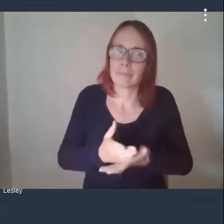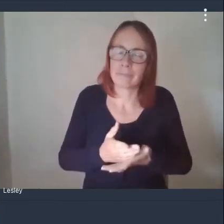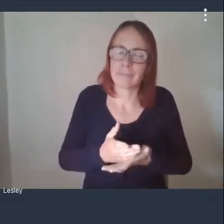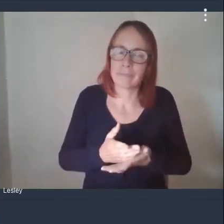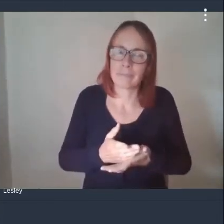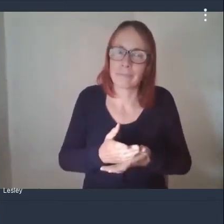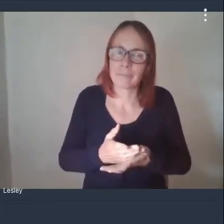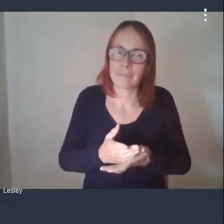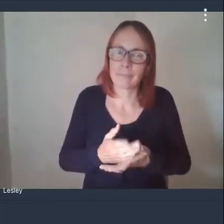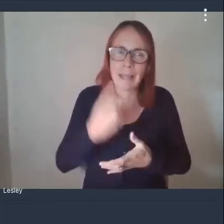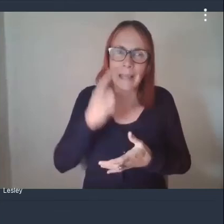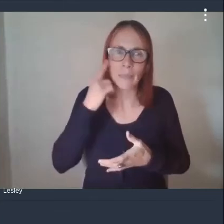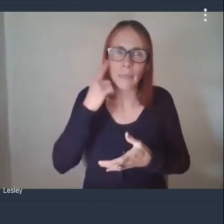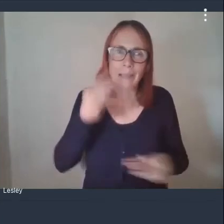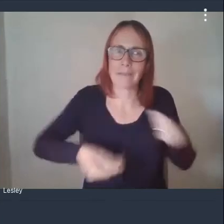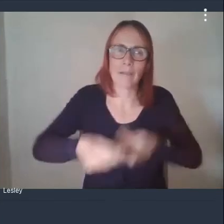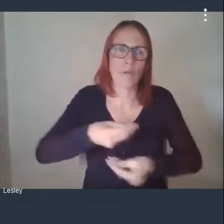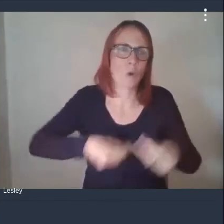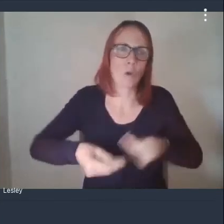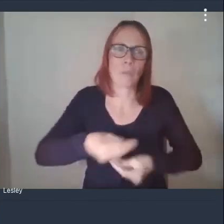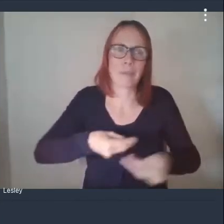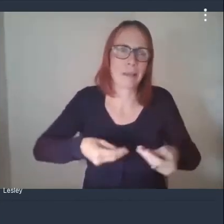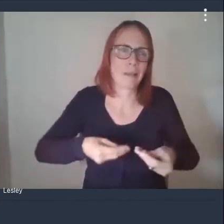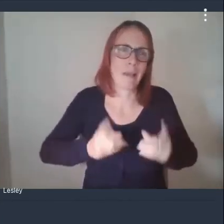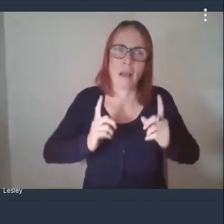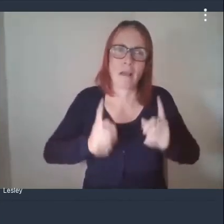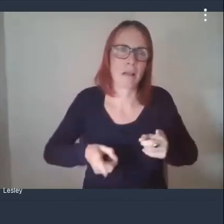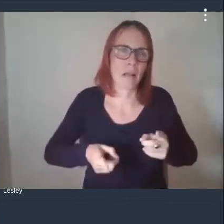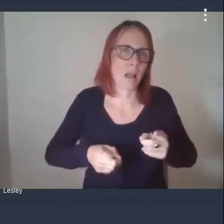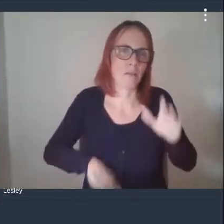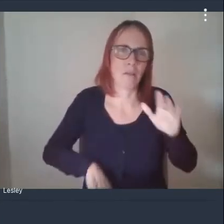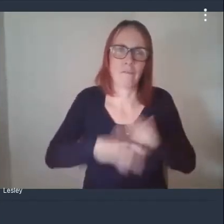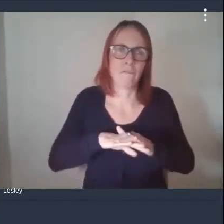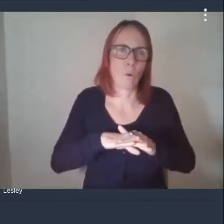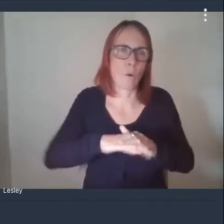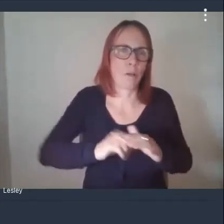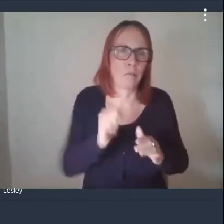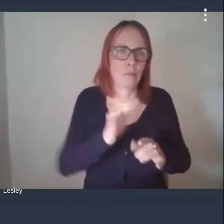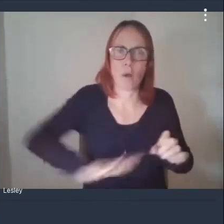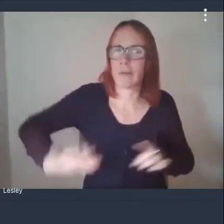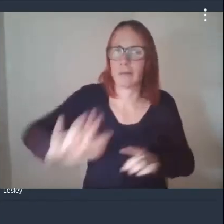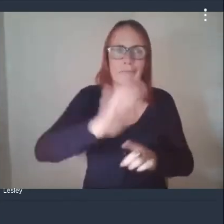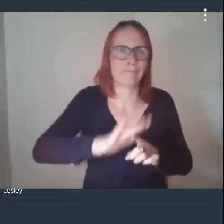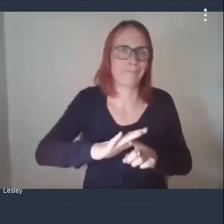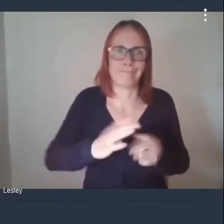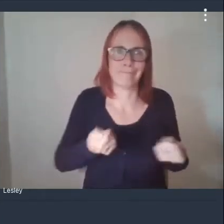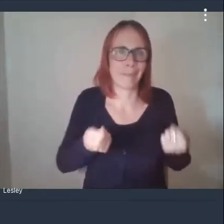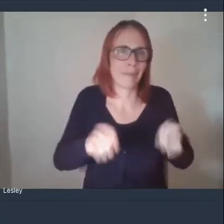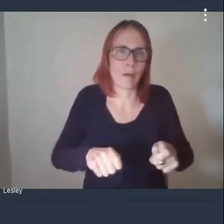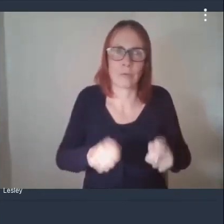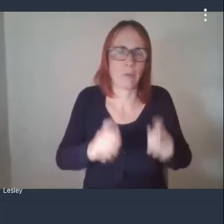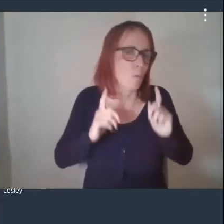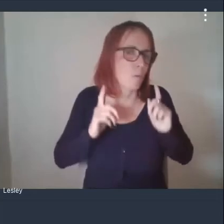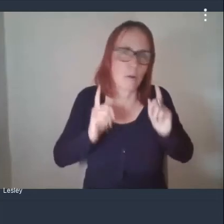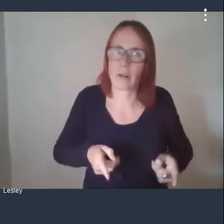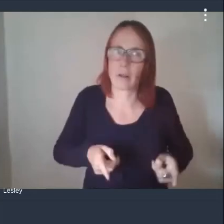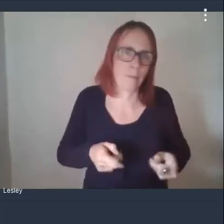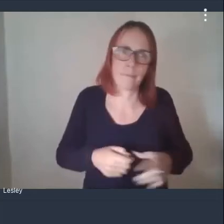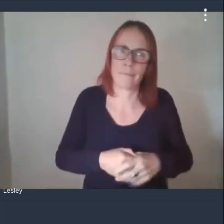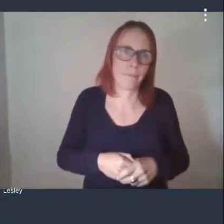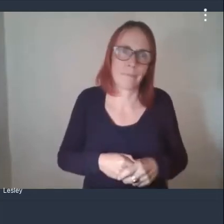don't think our economy could take another hit of a national lockdown i think the government have to try and find a balance where it's